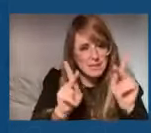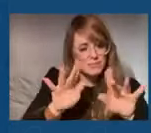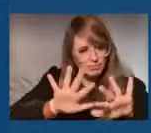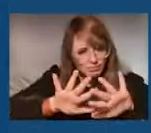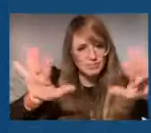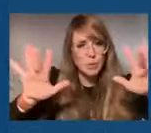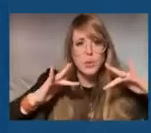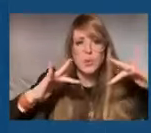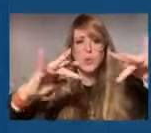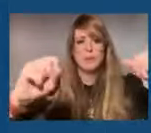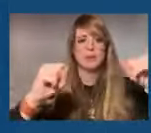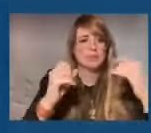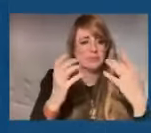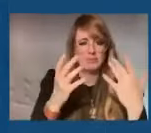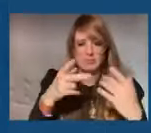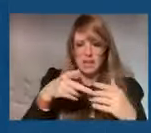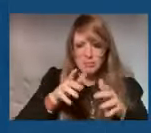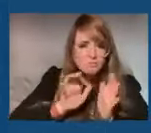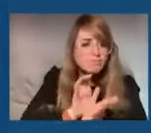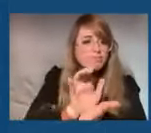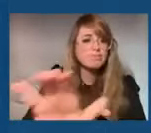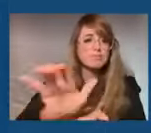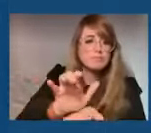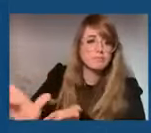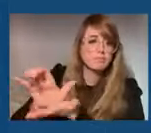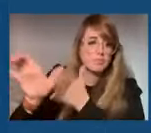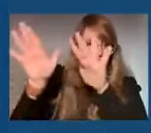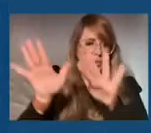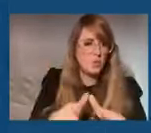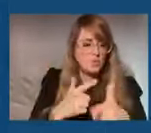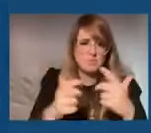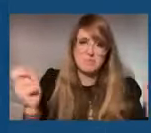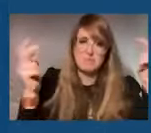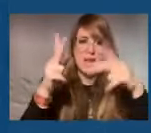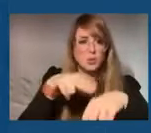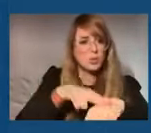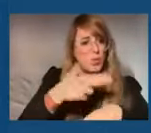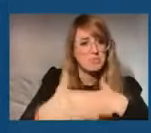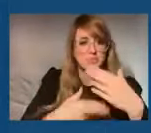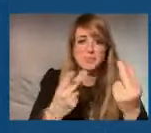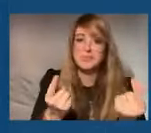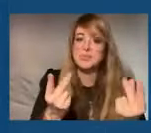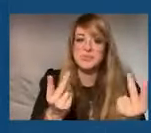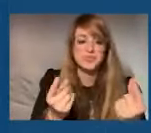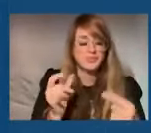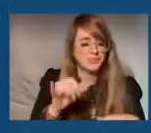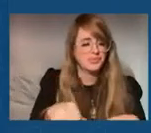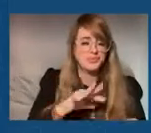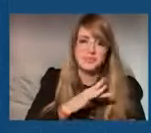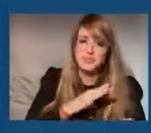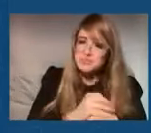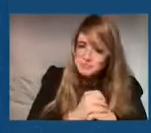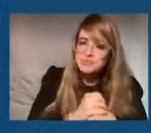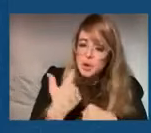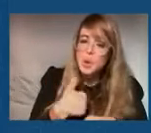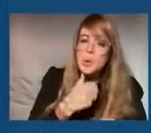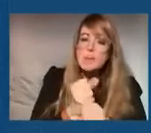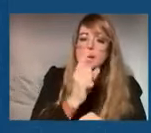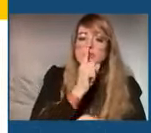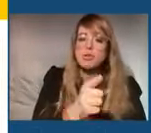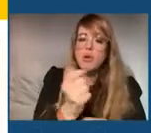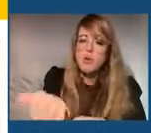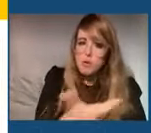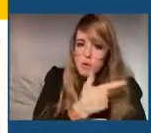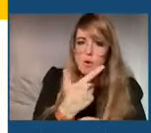the plows did their jobs, and we're back to normal within an incredibly fast amount of time. So we just want to make sure people heed all of our